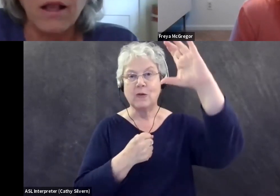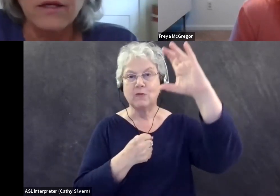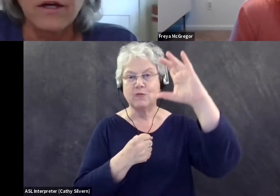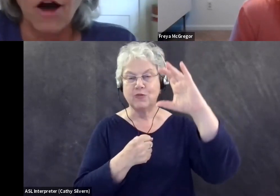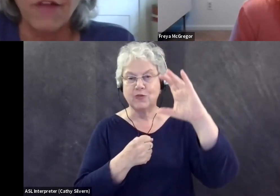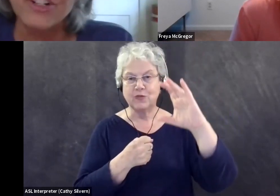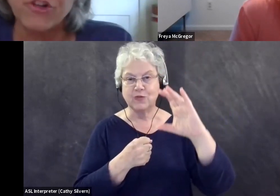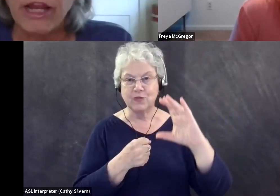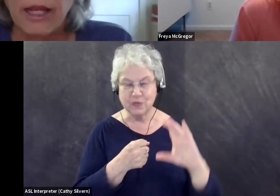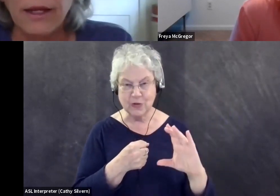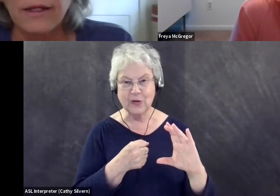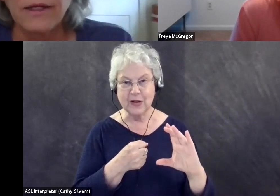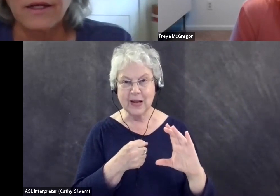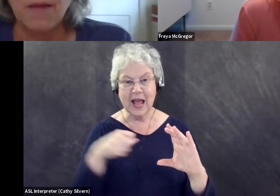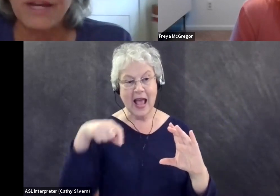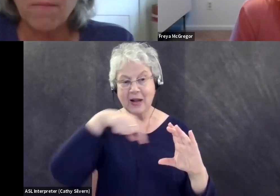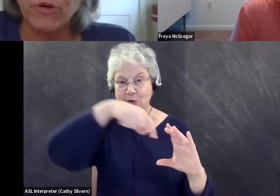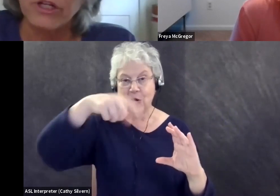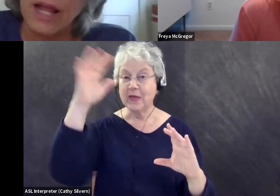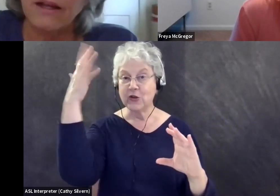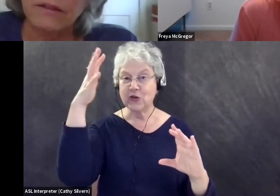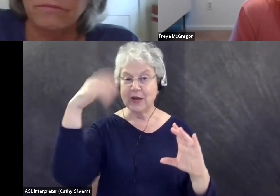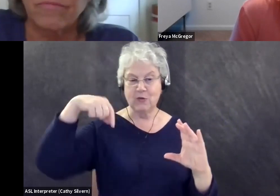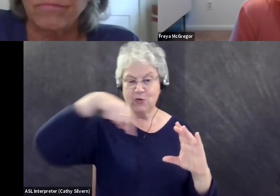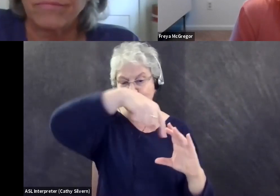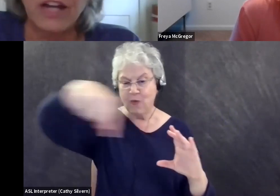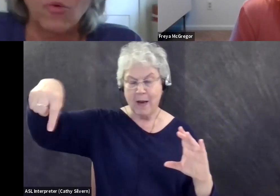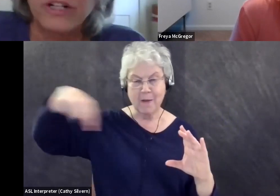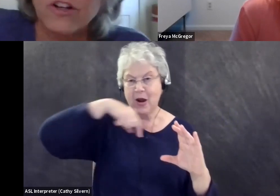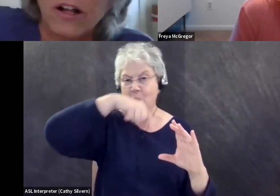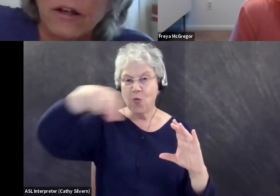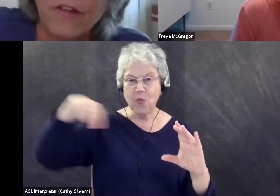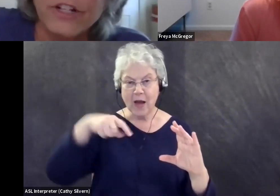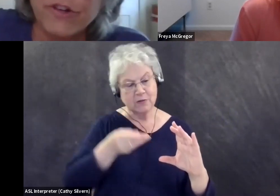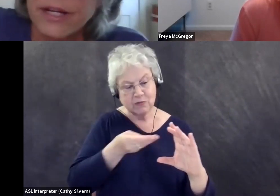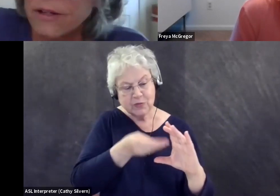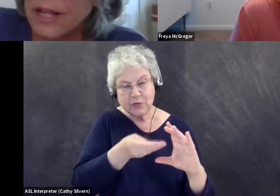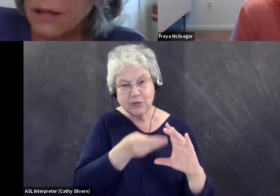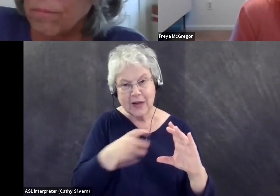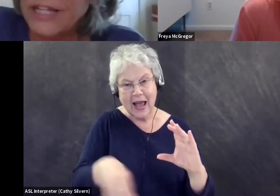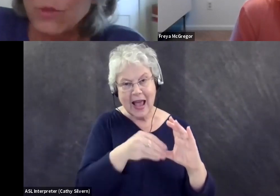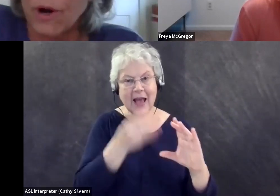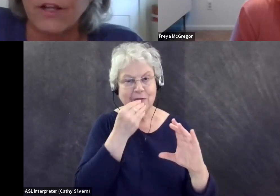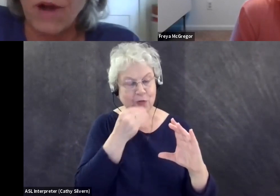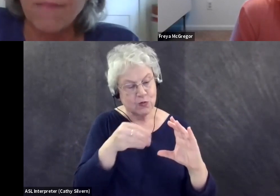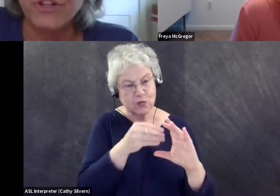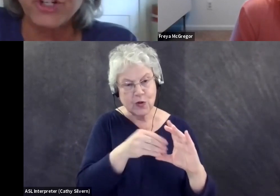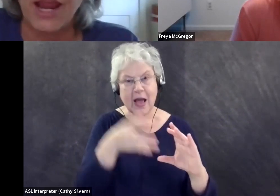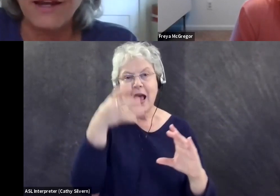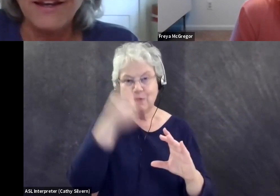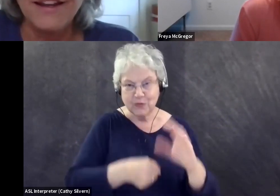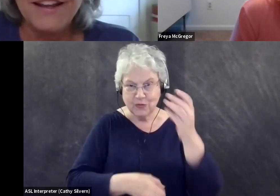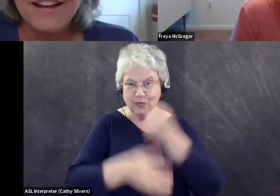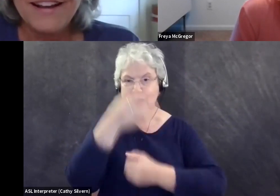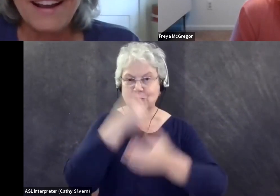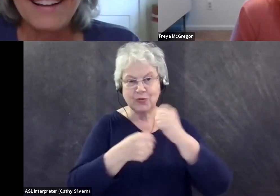like a lock on the tree. I mean, I put a, like a, I don't know what to call it on the tree, like a place where I could wrap the